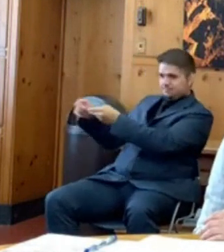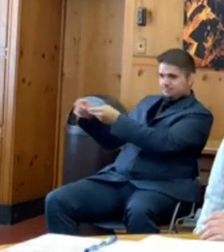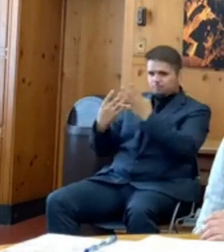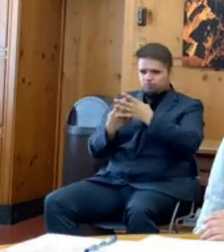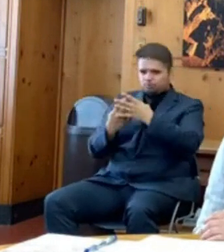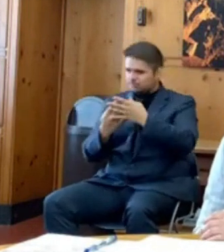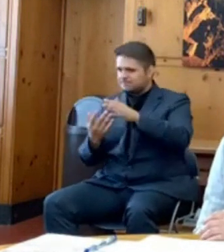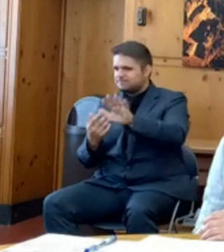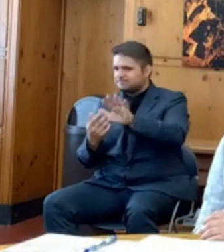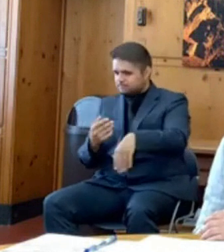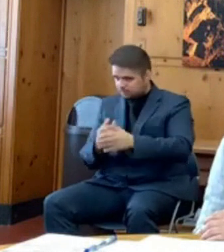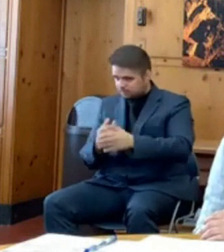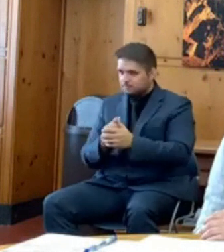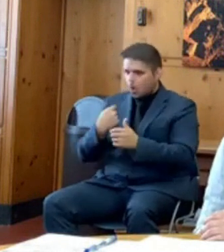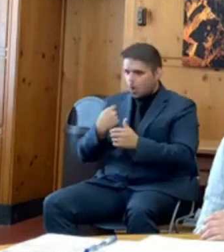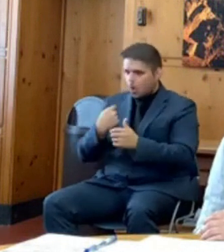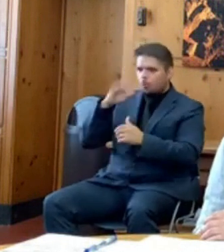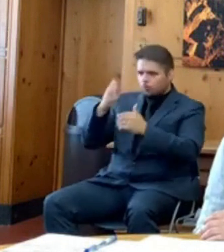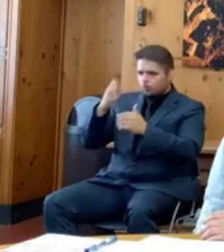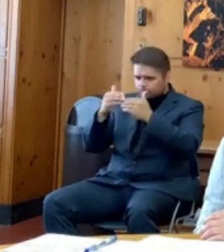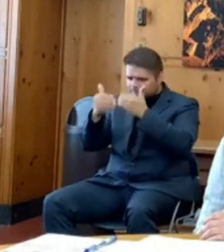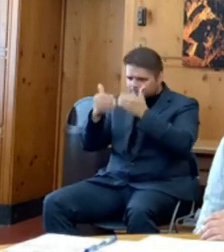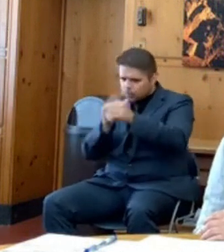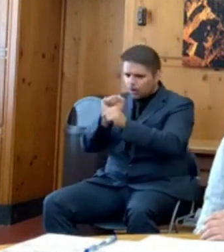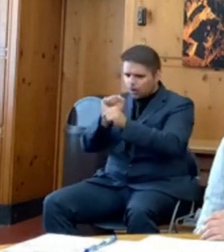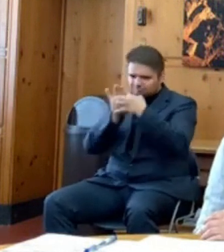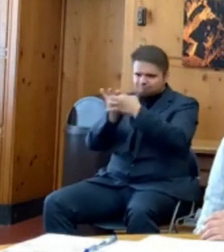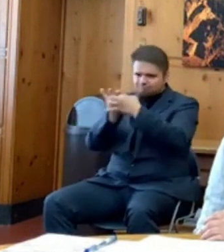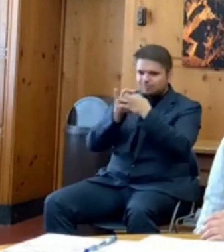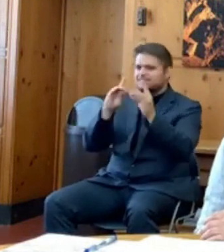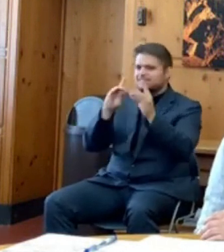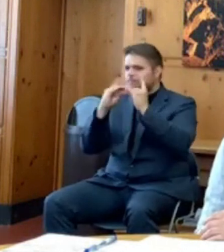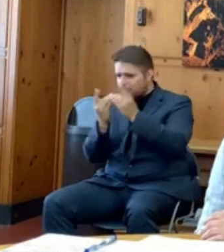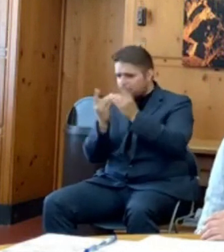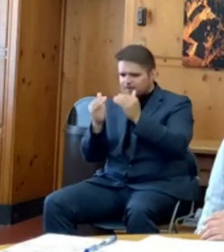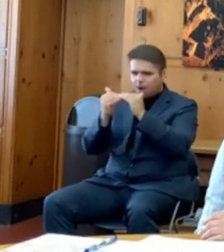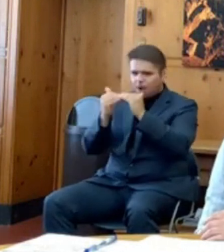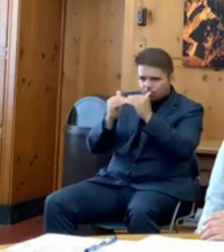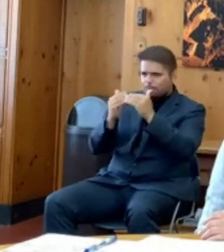Department and look at the options available to us over the next couple of weeks.